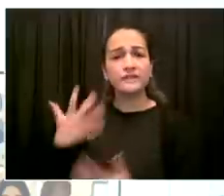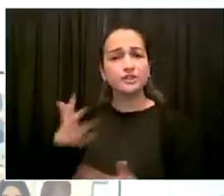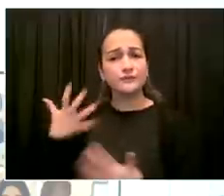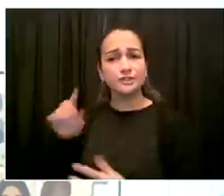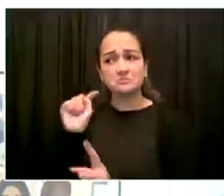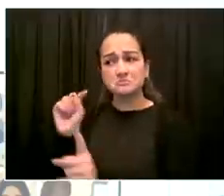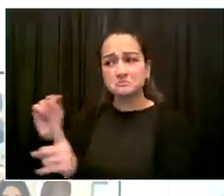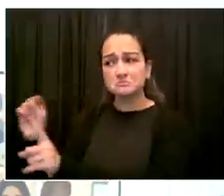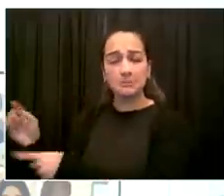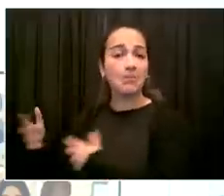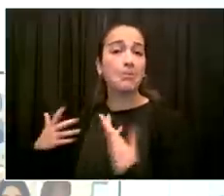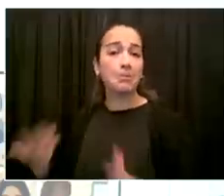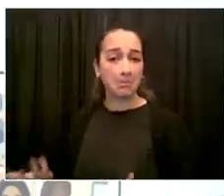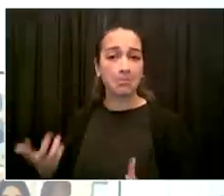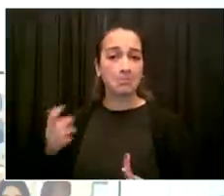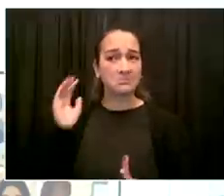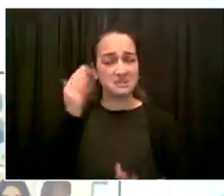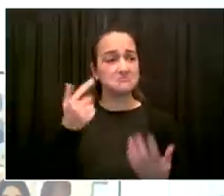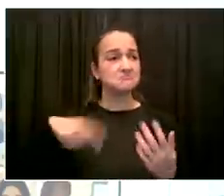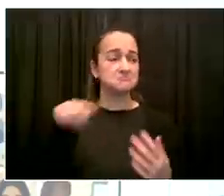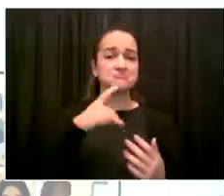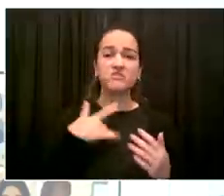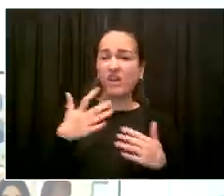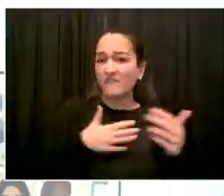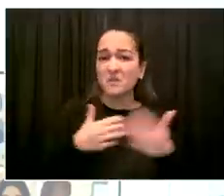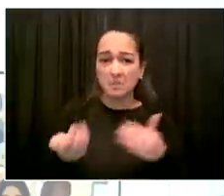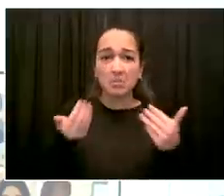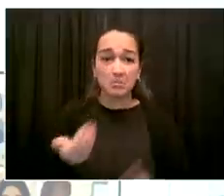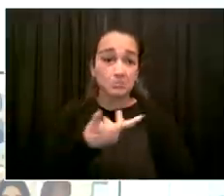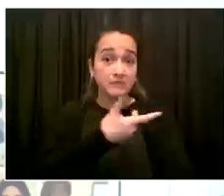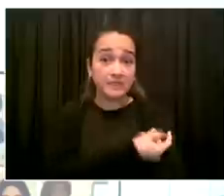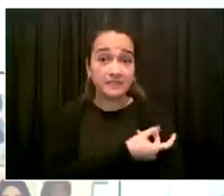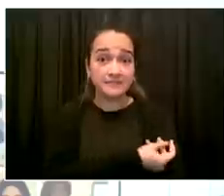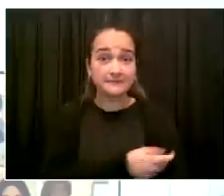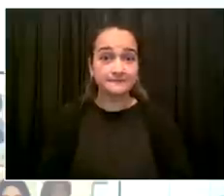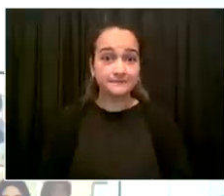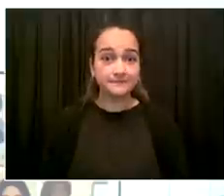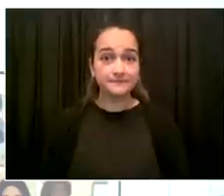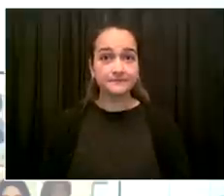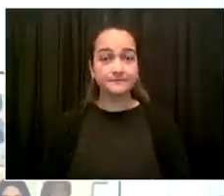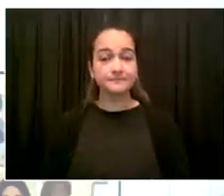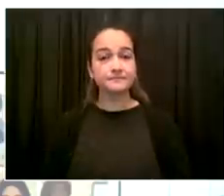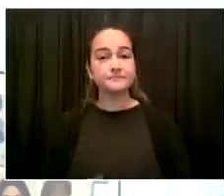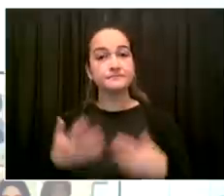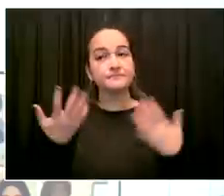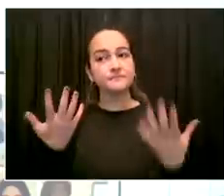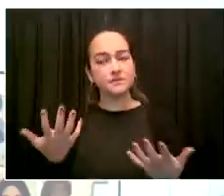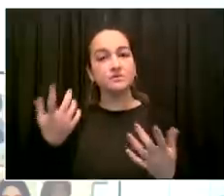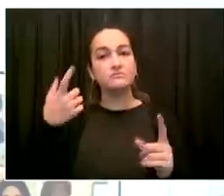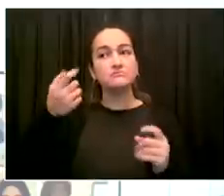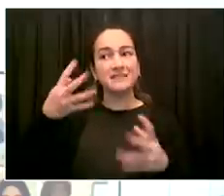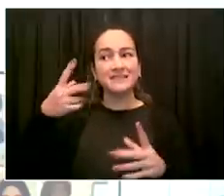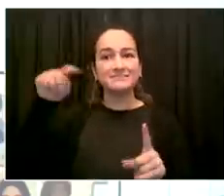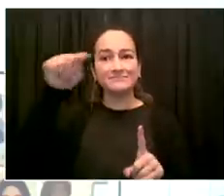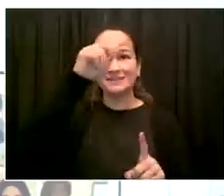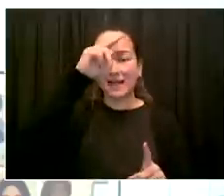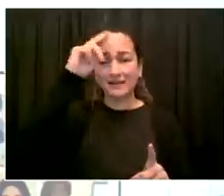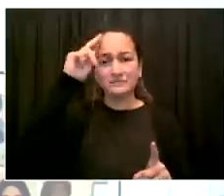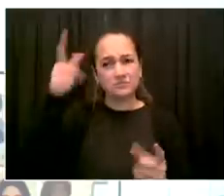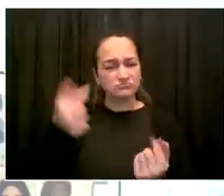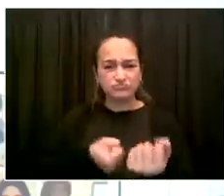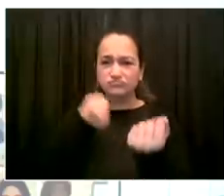that they're in and who are very supportive of these vaccine requirements moving forward, because it's the right thing to do